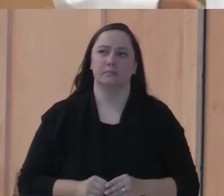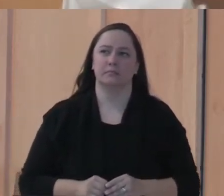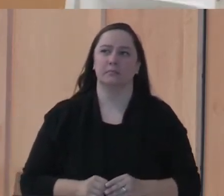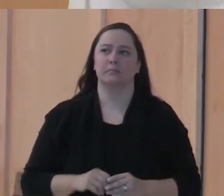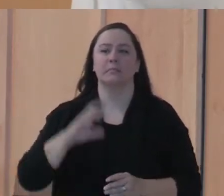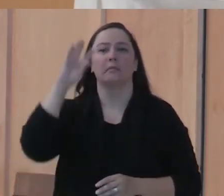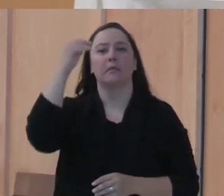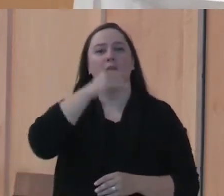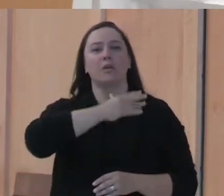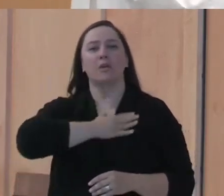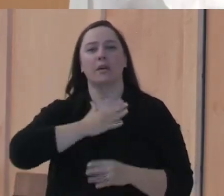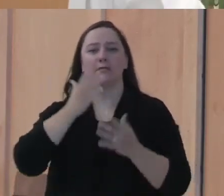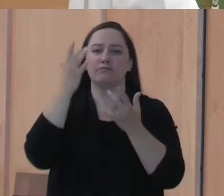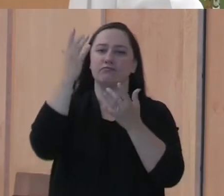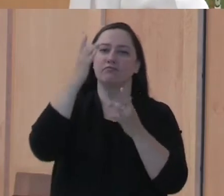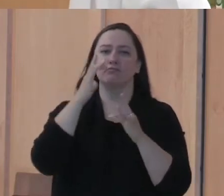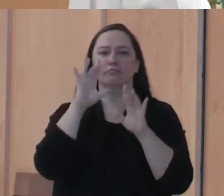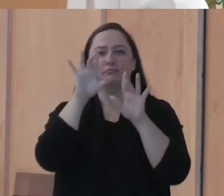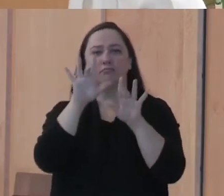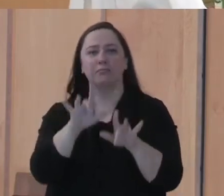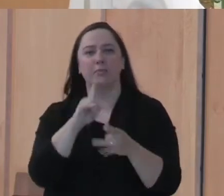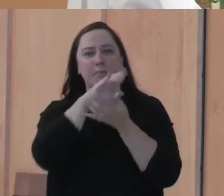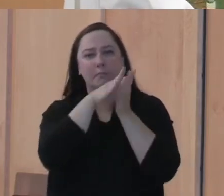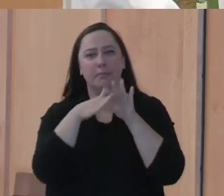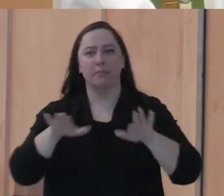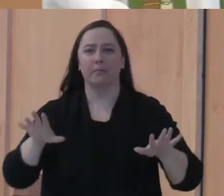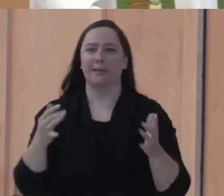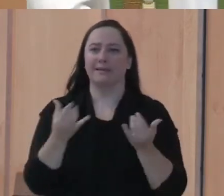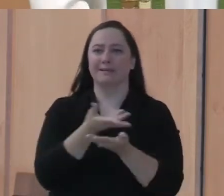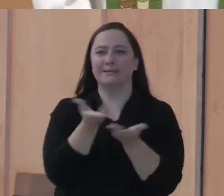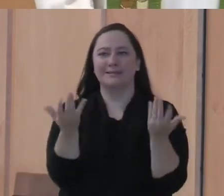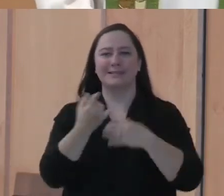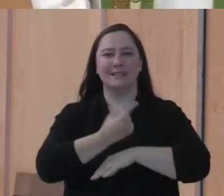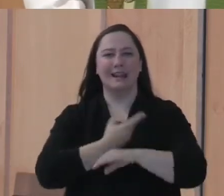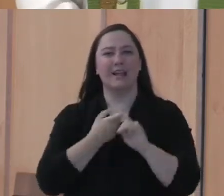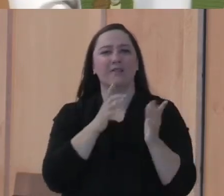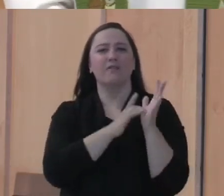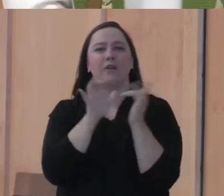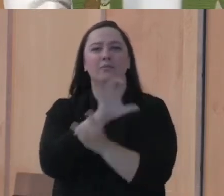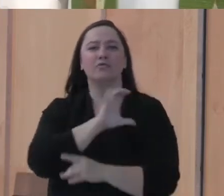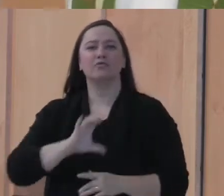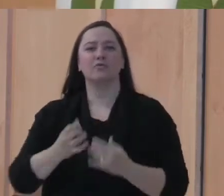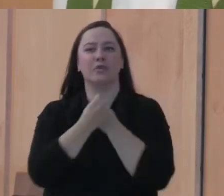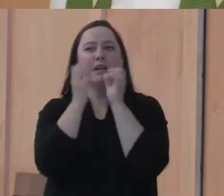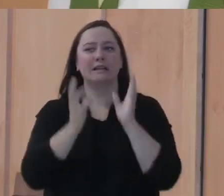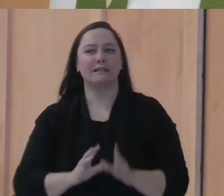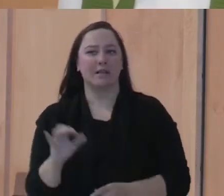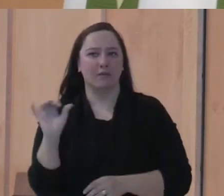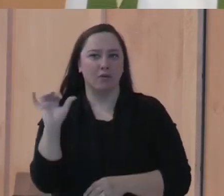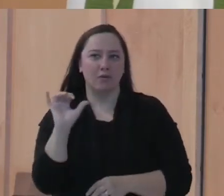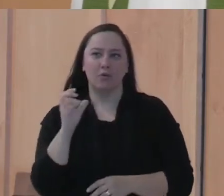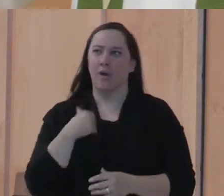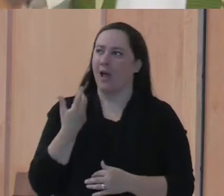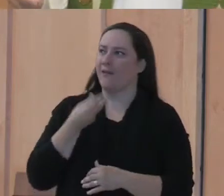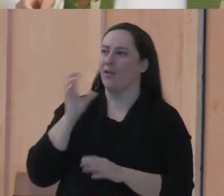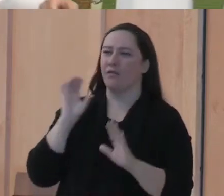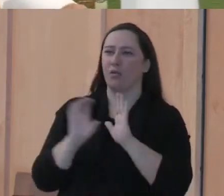Grace and mercy and peace to you today from God our Father, from Jesus Christ our Savior too. I've got a picture to show you today.